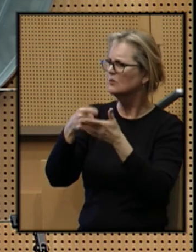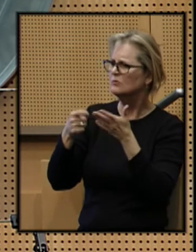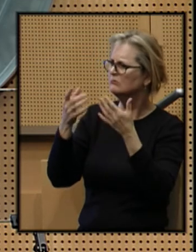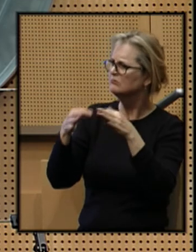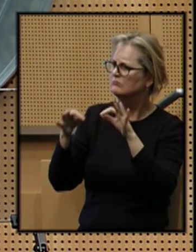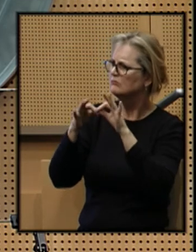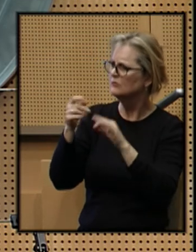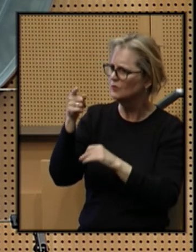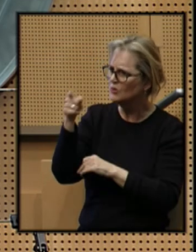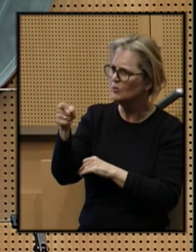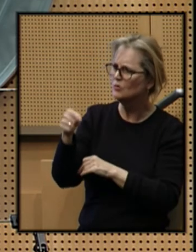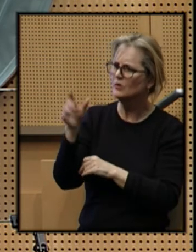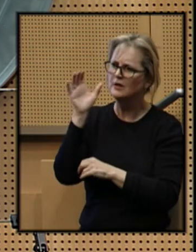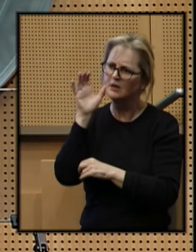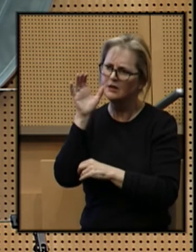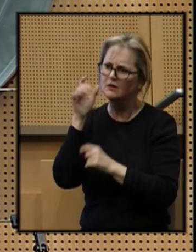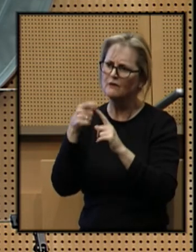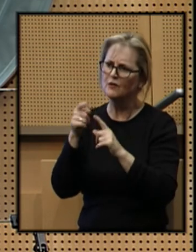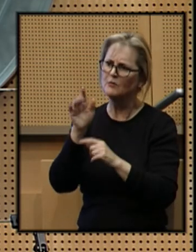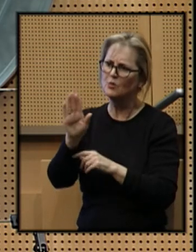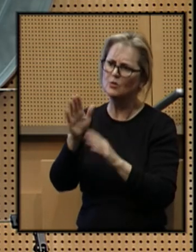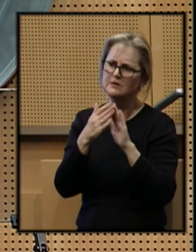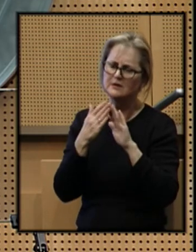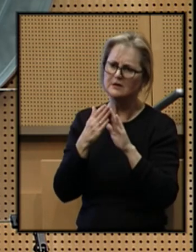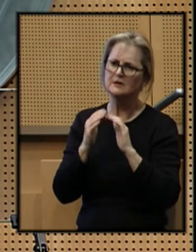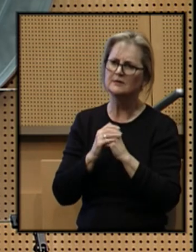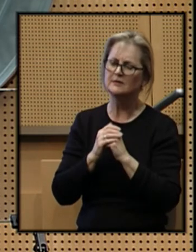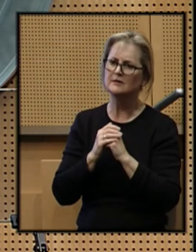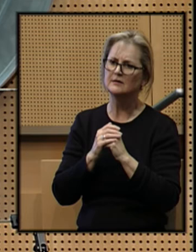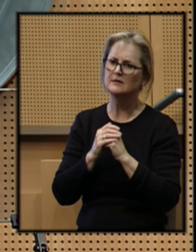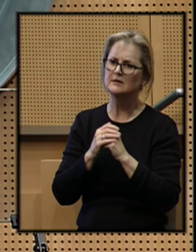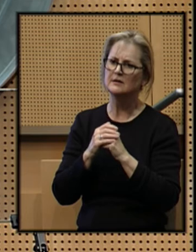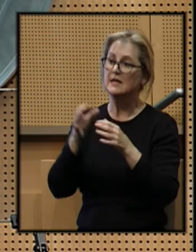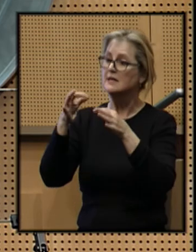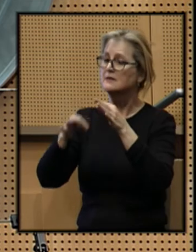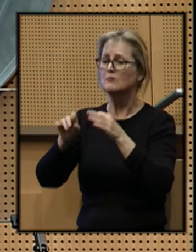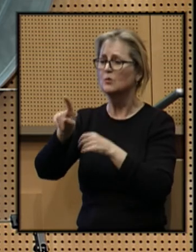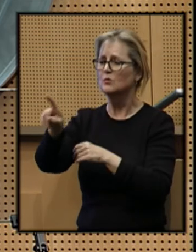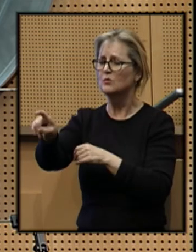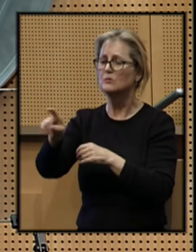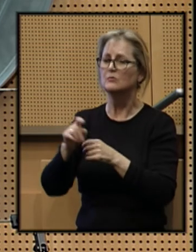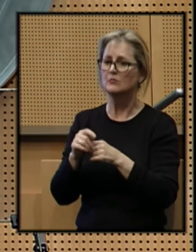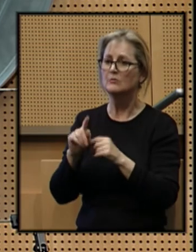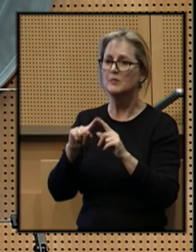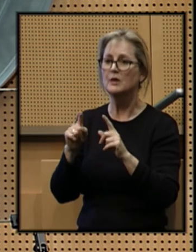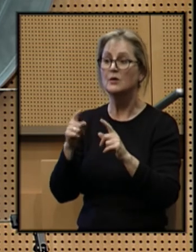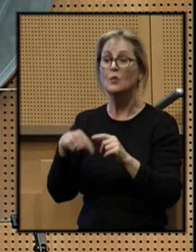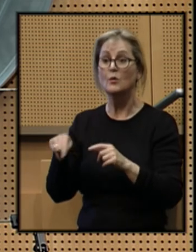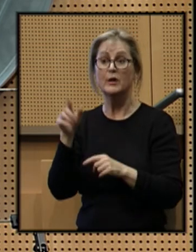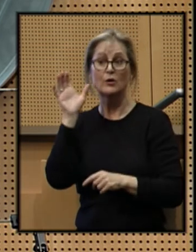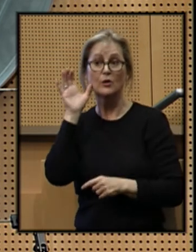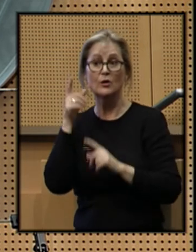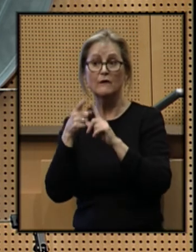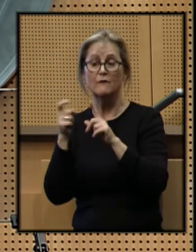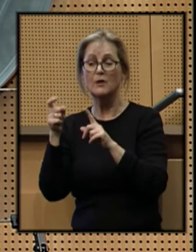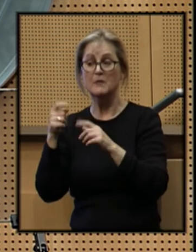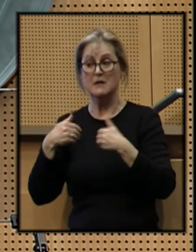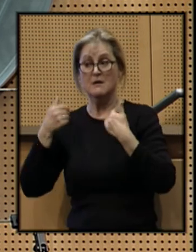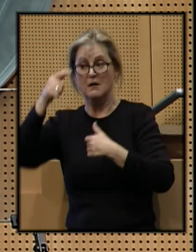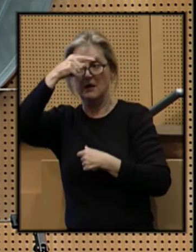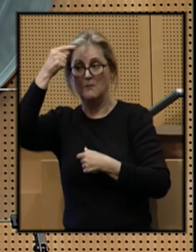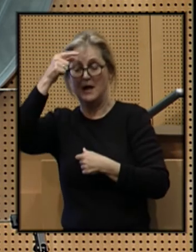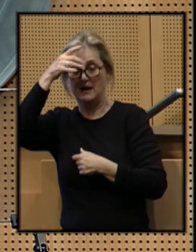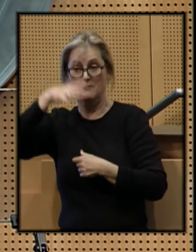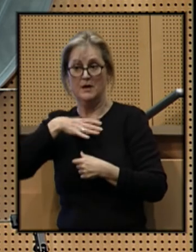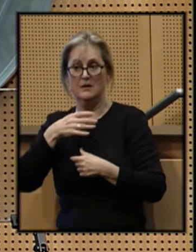important for you to hear from your city? A simple question. But what we heard from young black men was